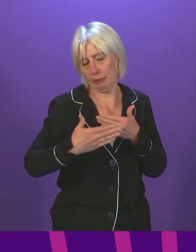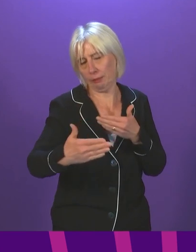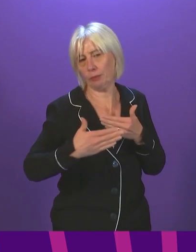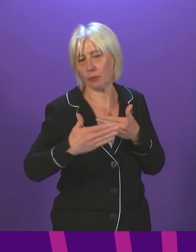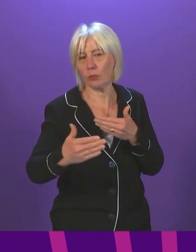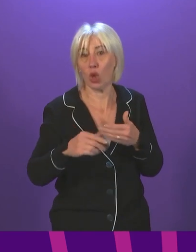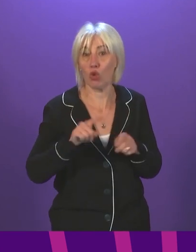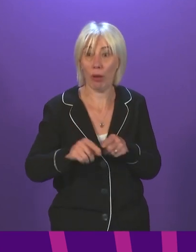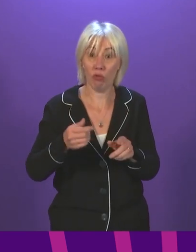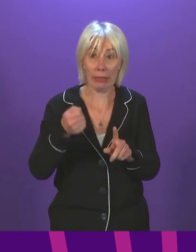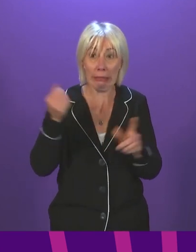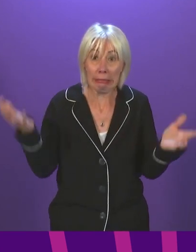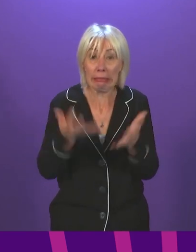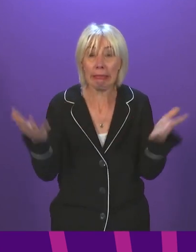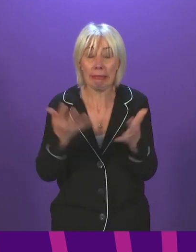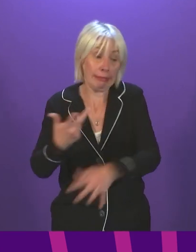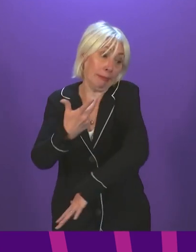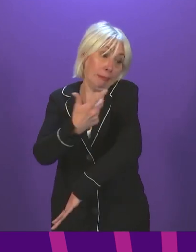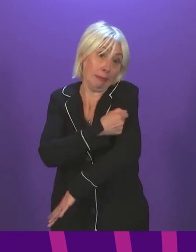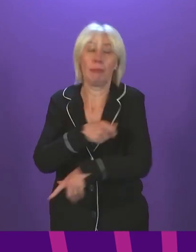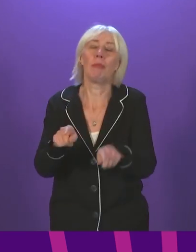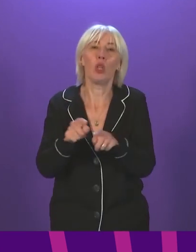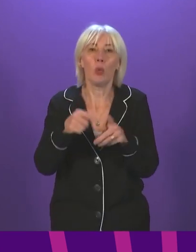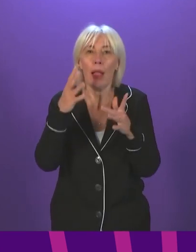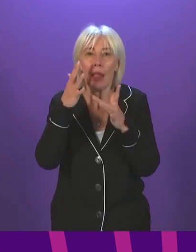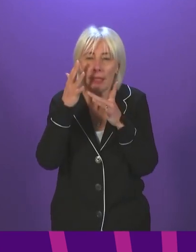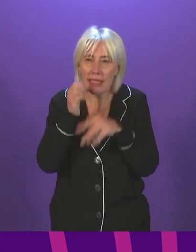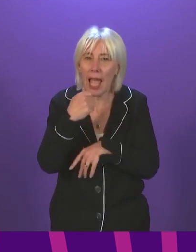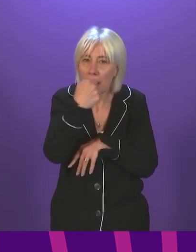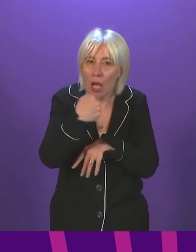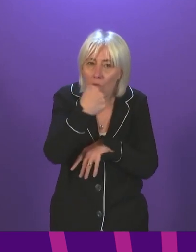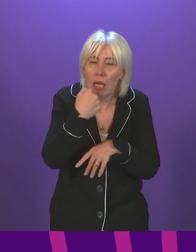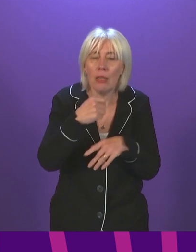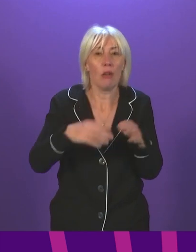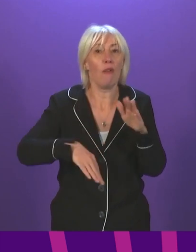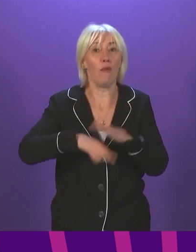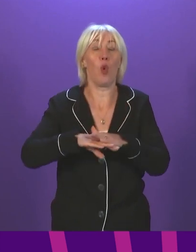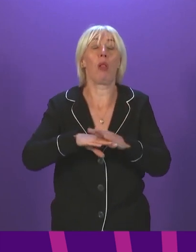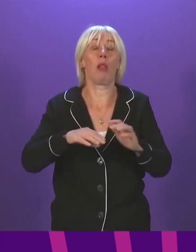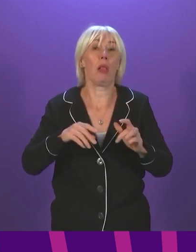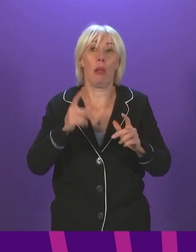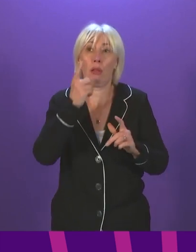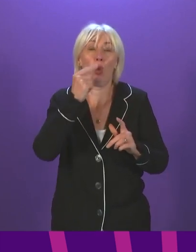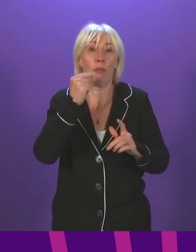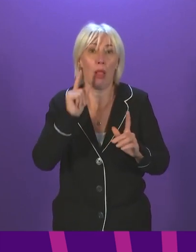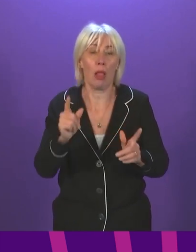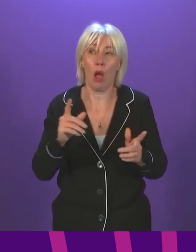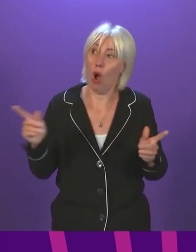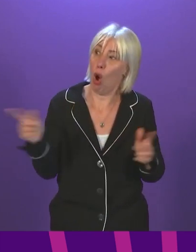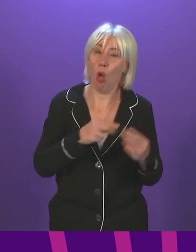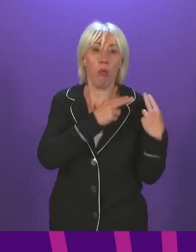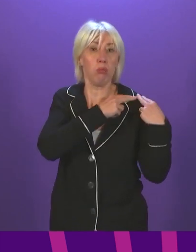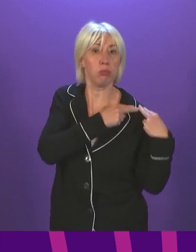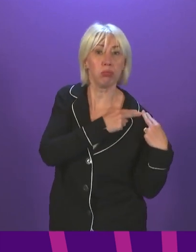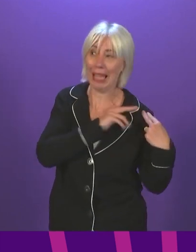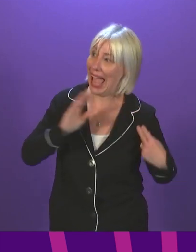maximise the uptake of vaccination and to use testing to full extent as well. And there is a big responsibility on the